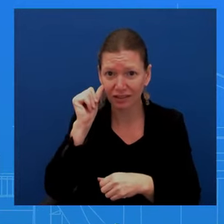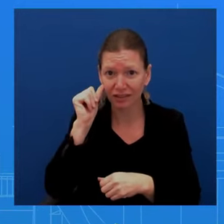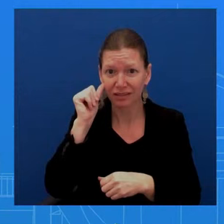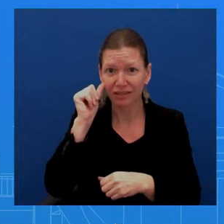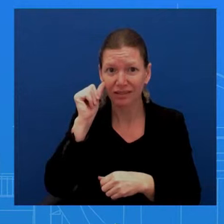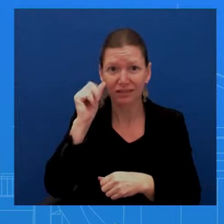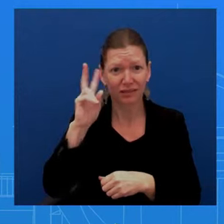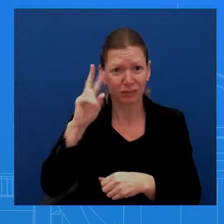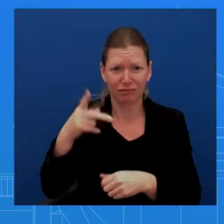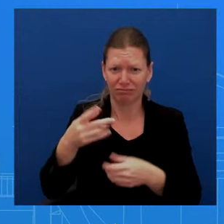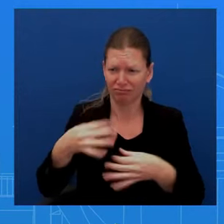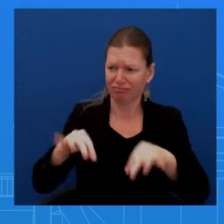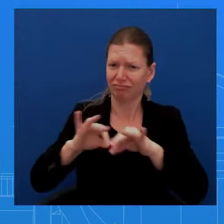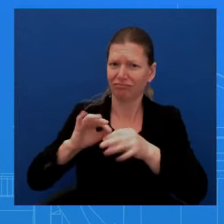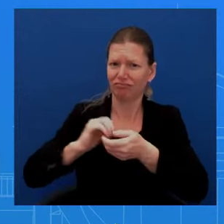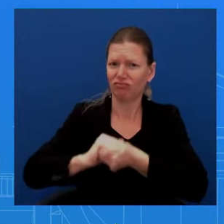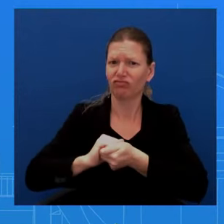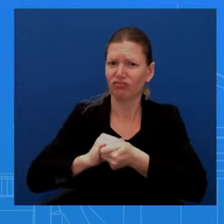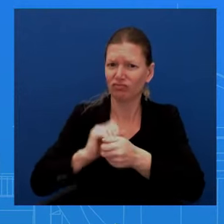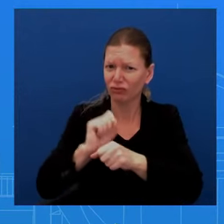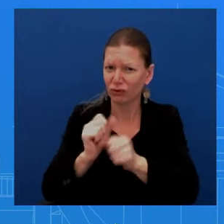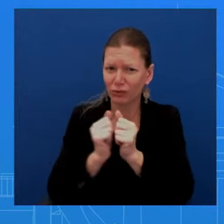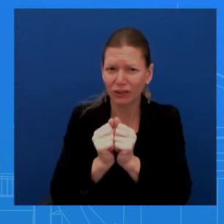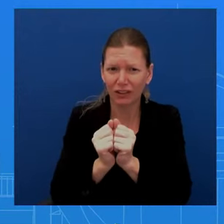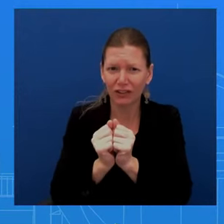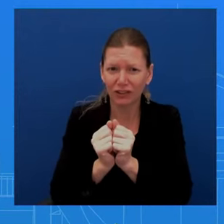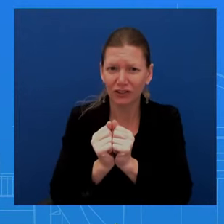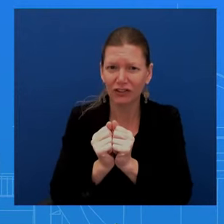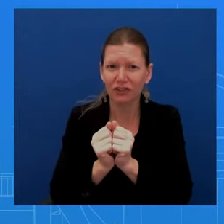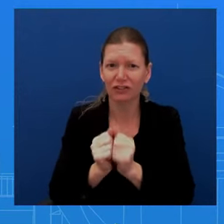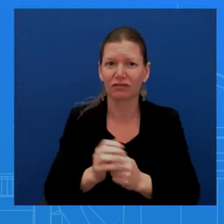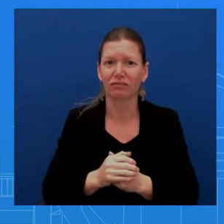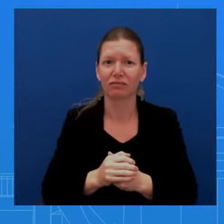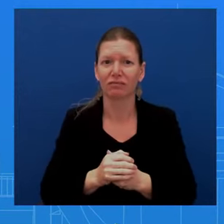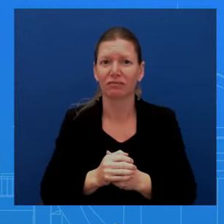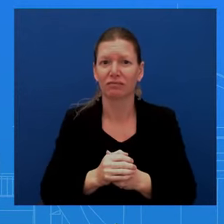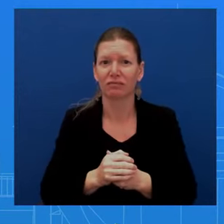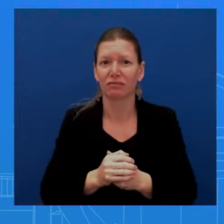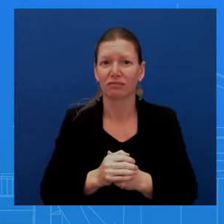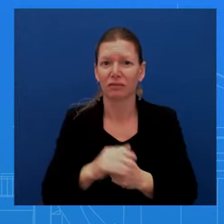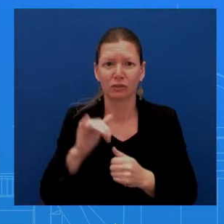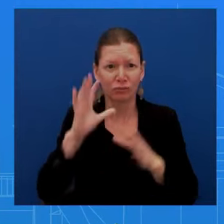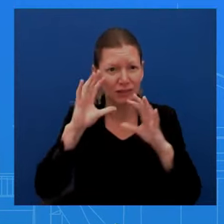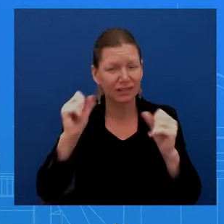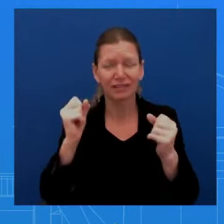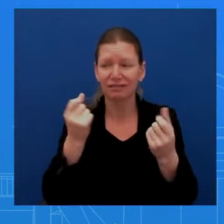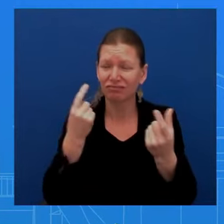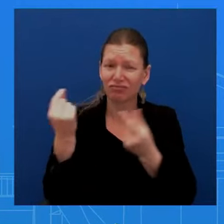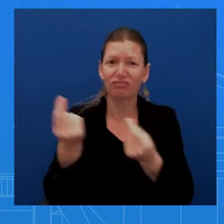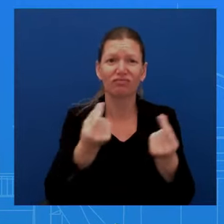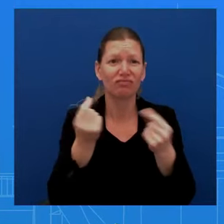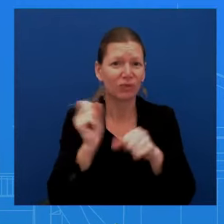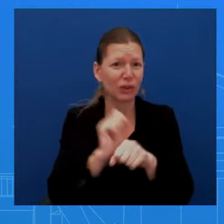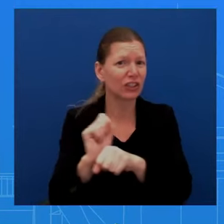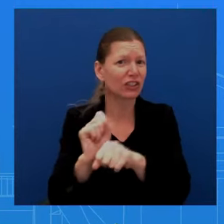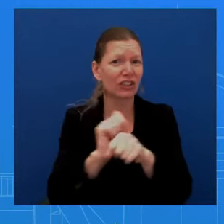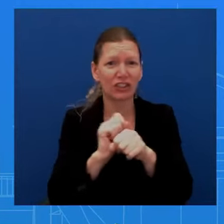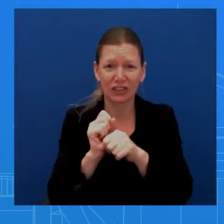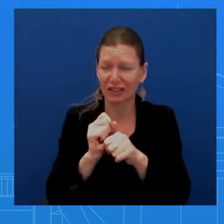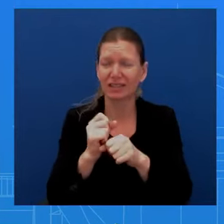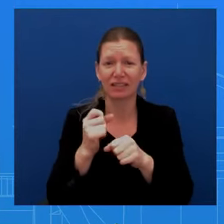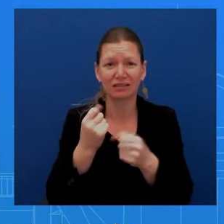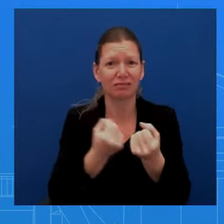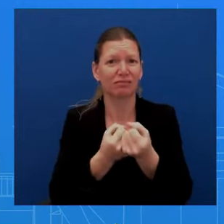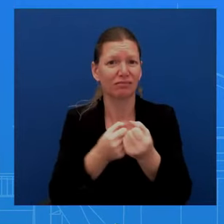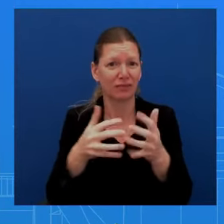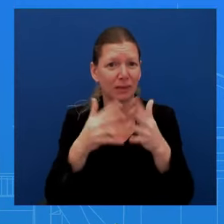the president is active. The president is doing, uh, what he needs to do to deliver for the American people. And he'll continue to do that. There's an item in Axios